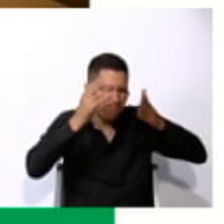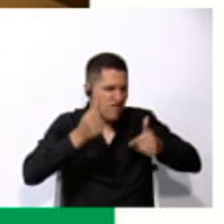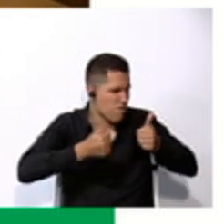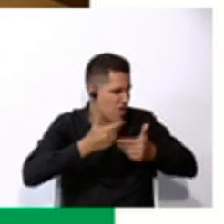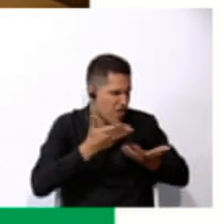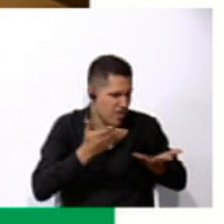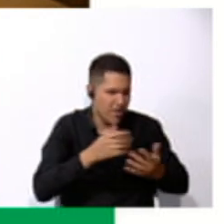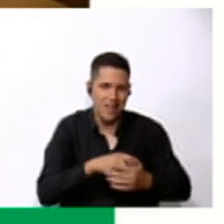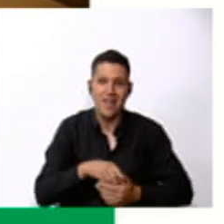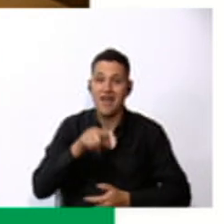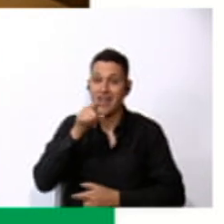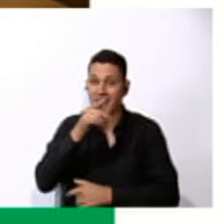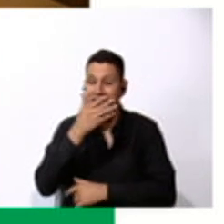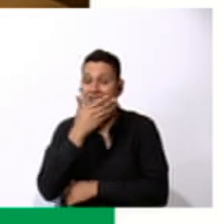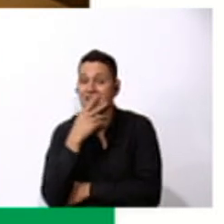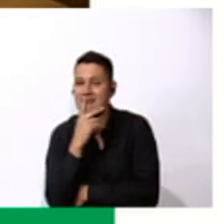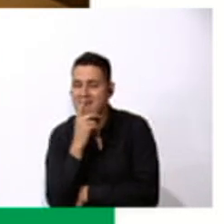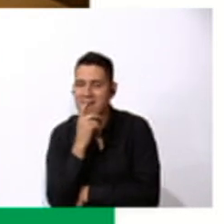It's the...